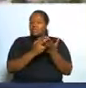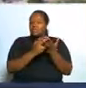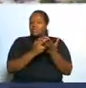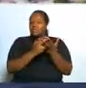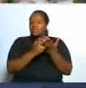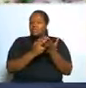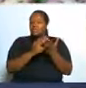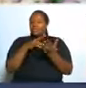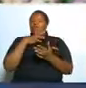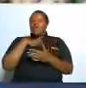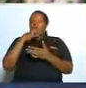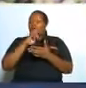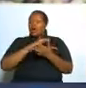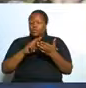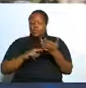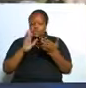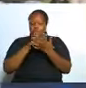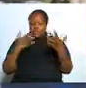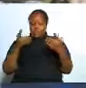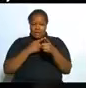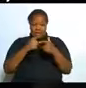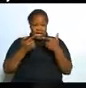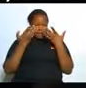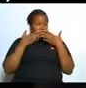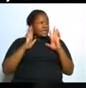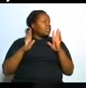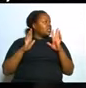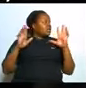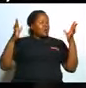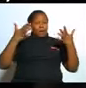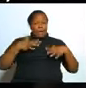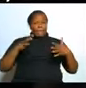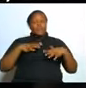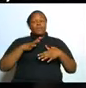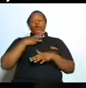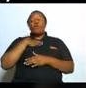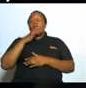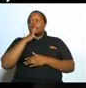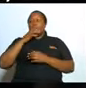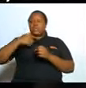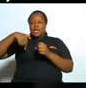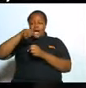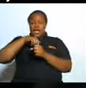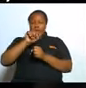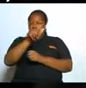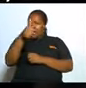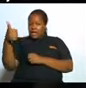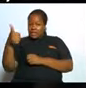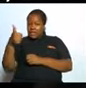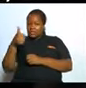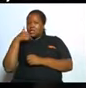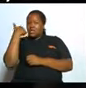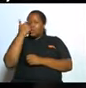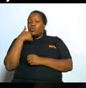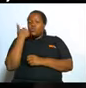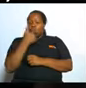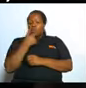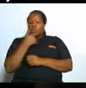let me just read this one and then we finish people want to be around others that are real